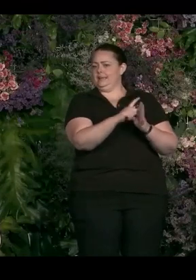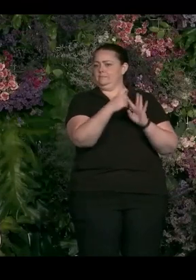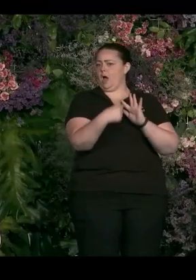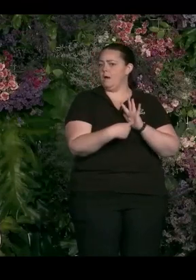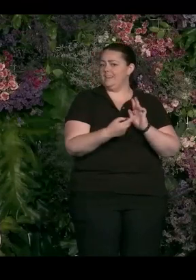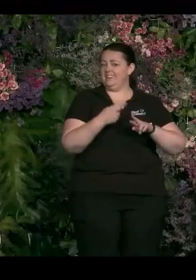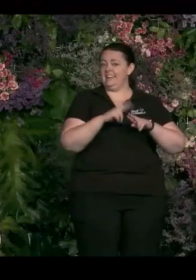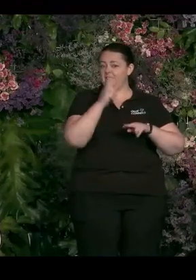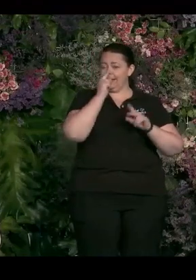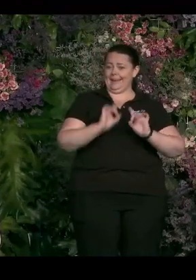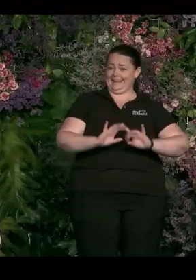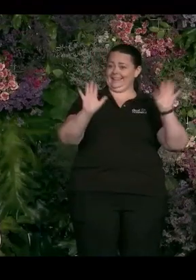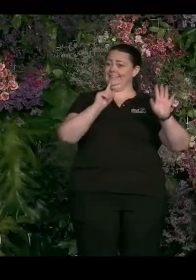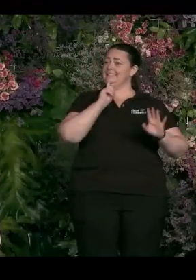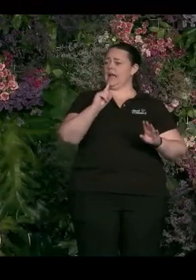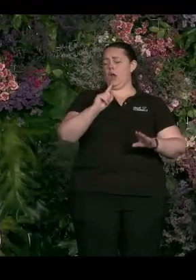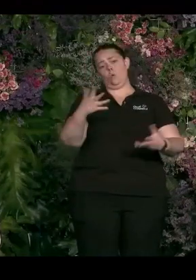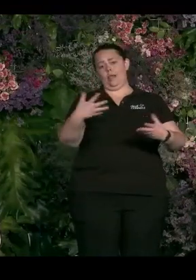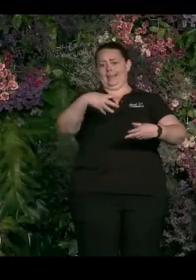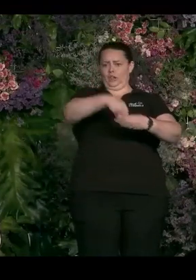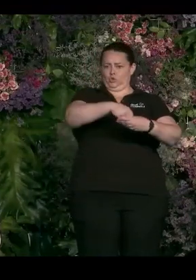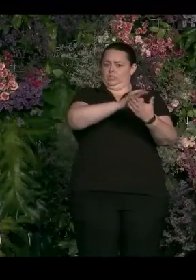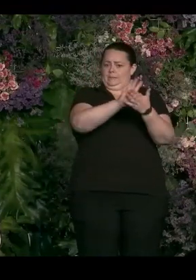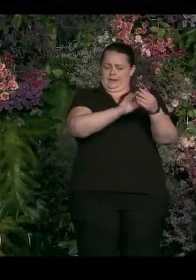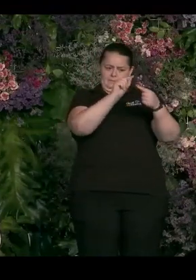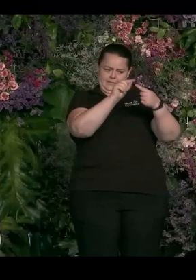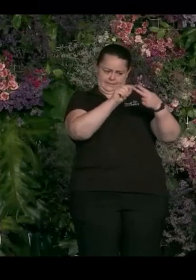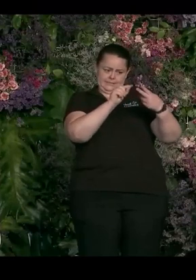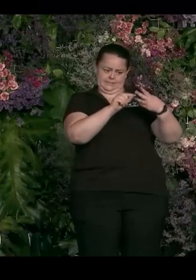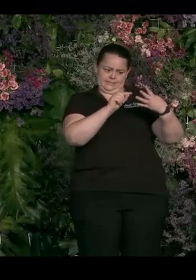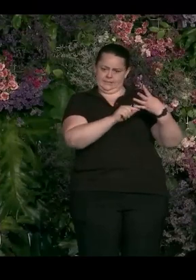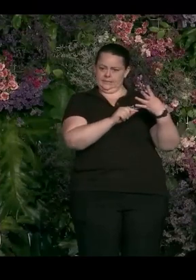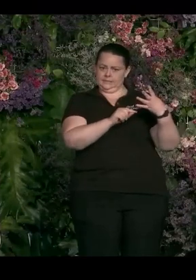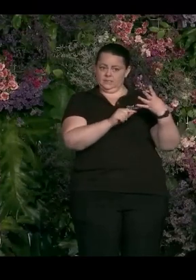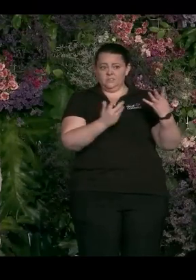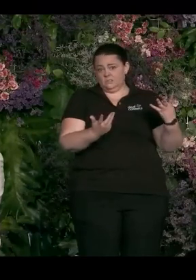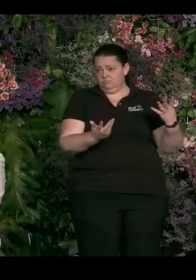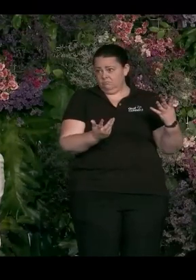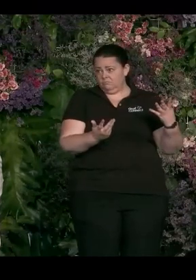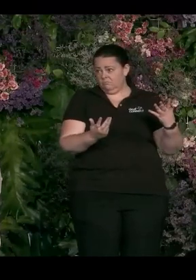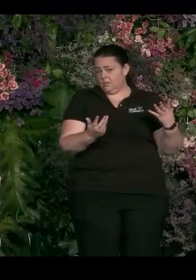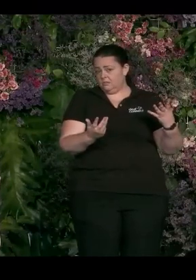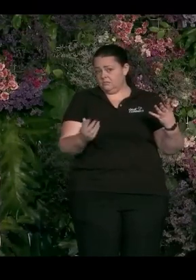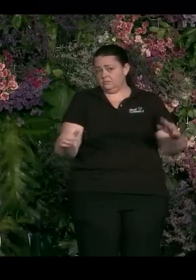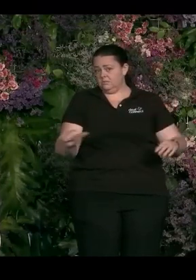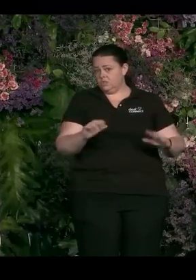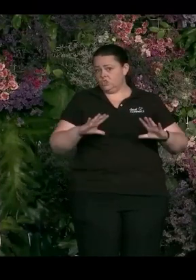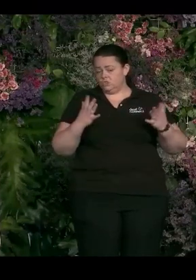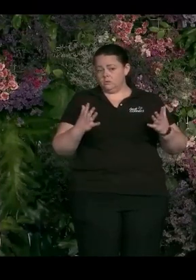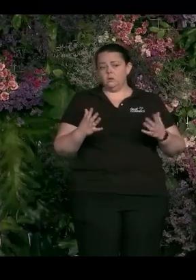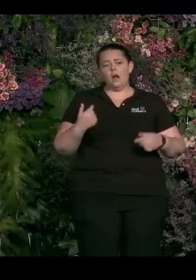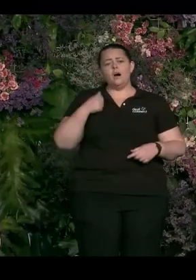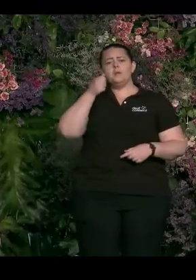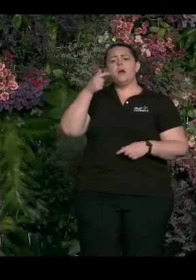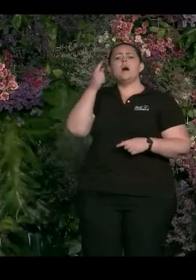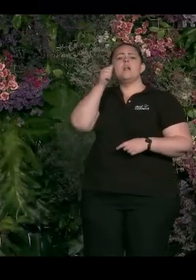I often challenge the concept of workplace inclusion. It's, if think of it as a dance box, you know, it is Mardi Gras. You know, it's, yes, you can be